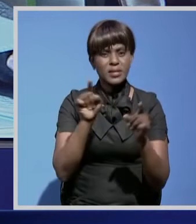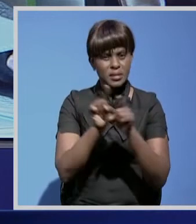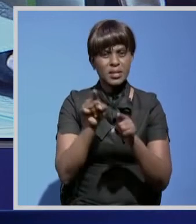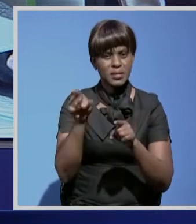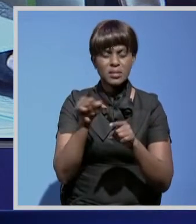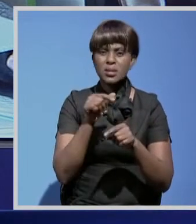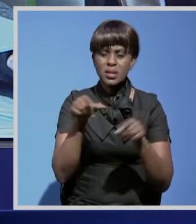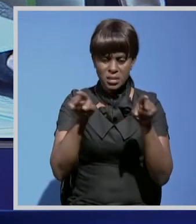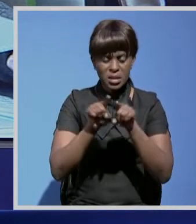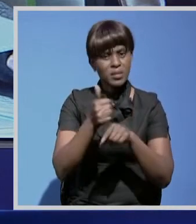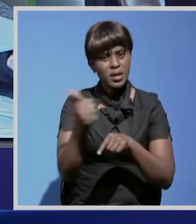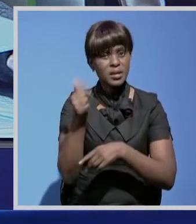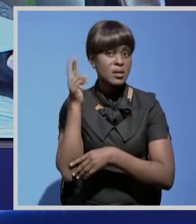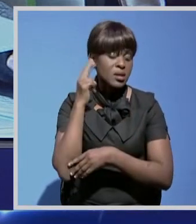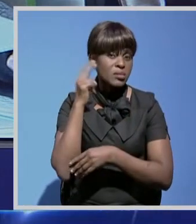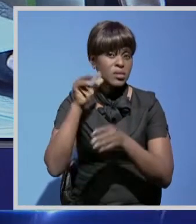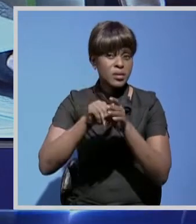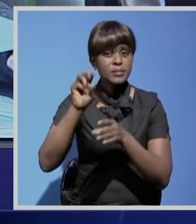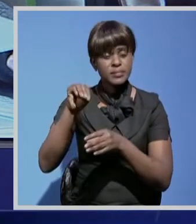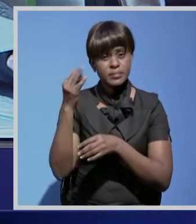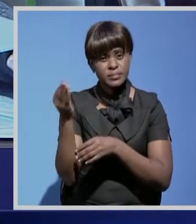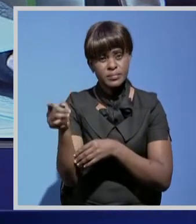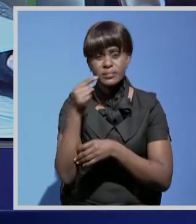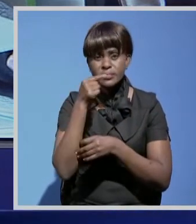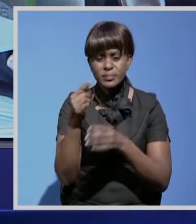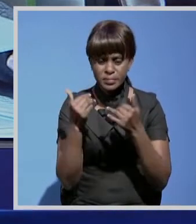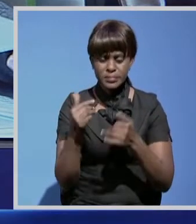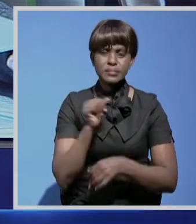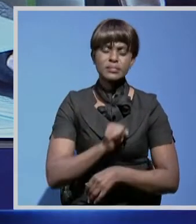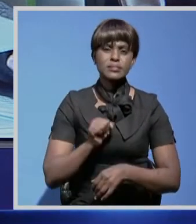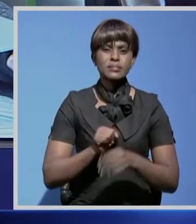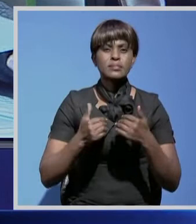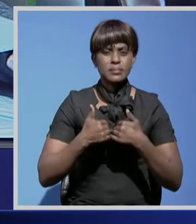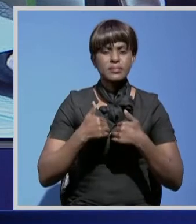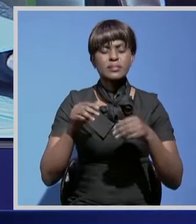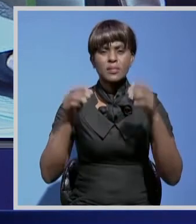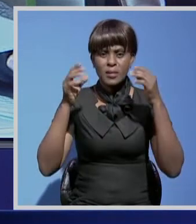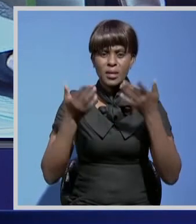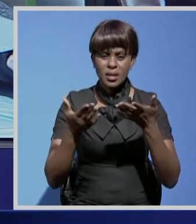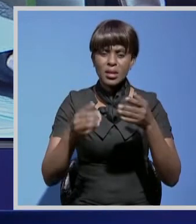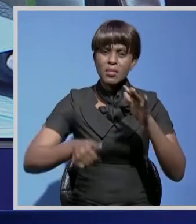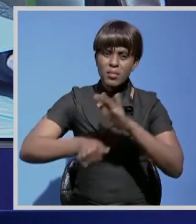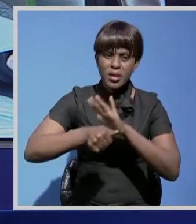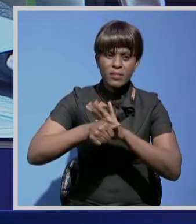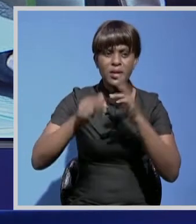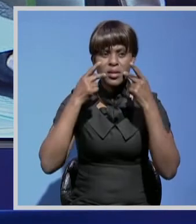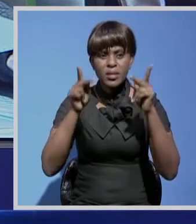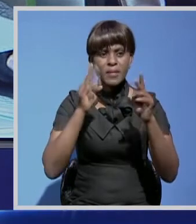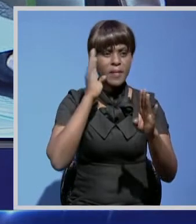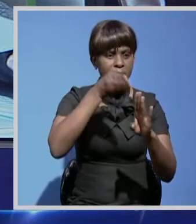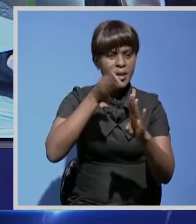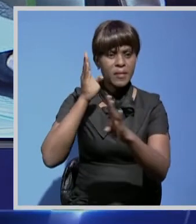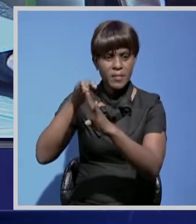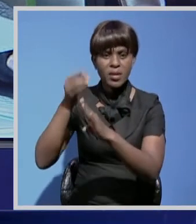radio station in mofrila mr campiongo said it is regrettable that the public and private institutions are being targeted for